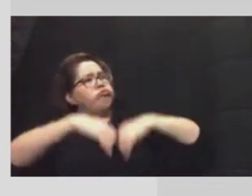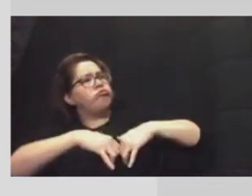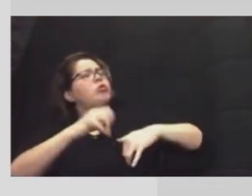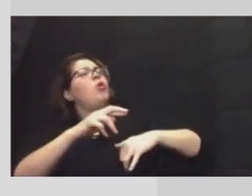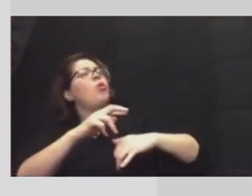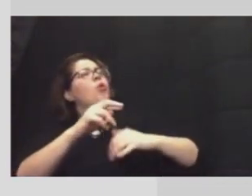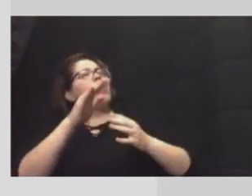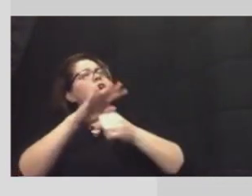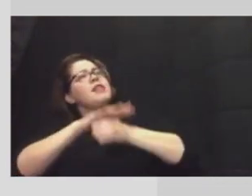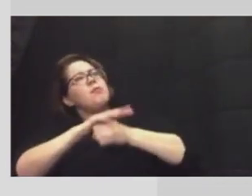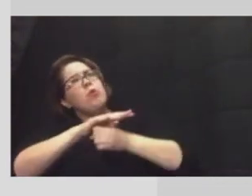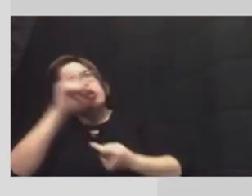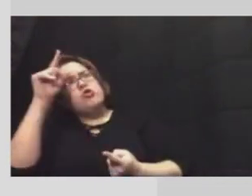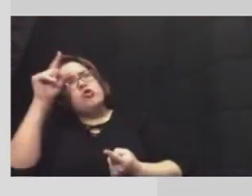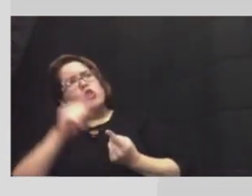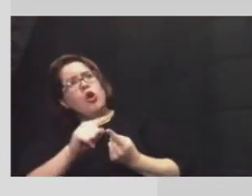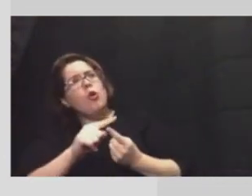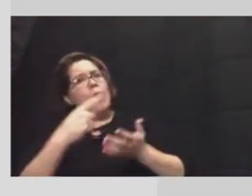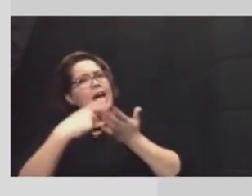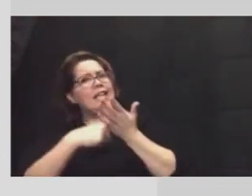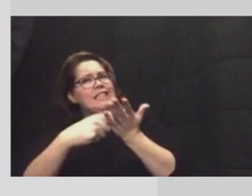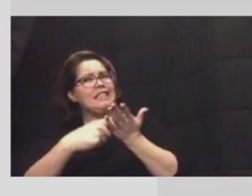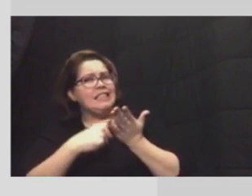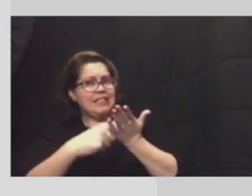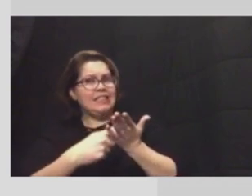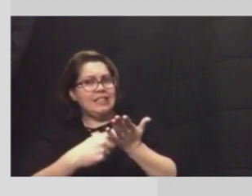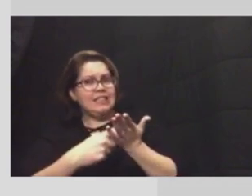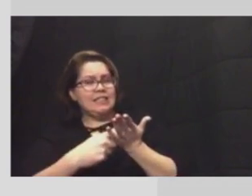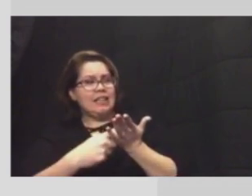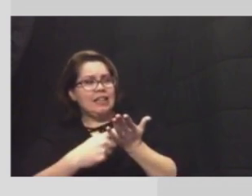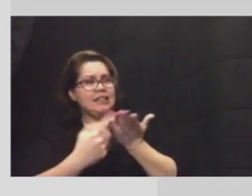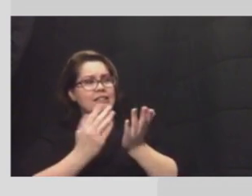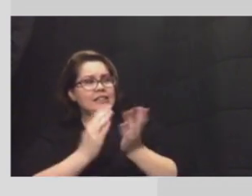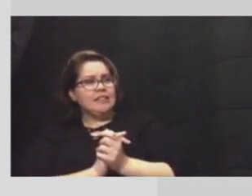and discuss the water pressure that exists in the system today